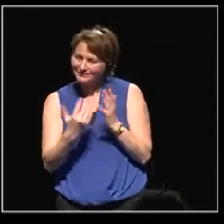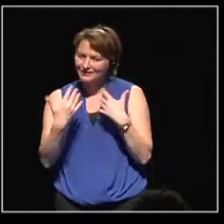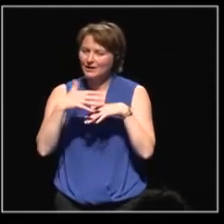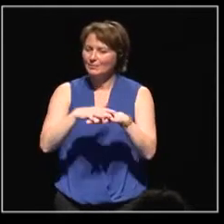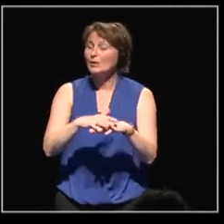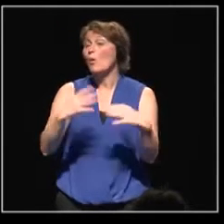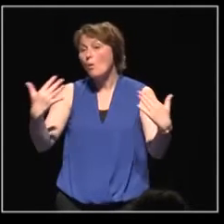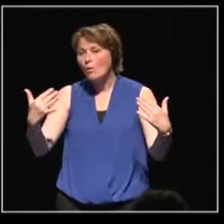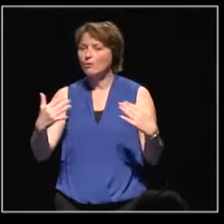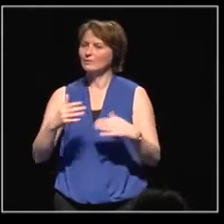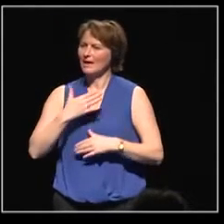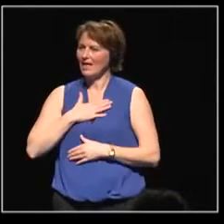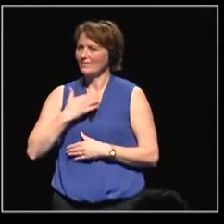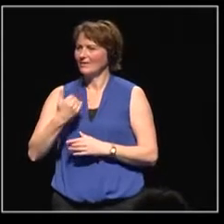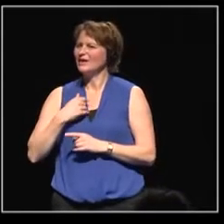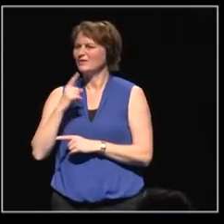millennia goals.